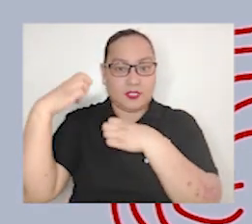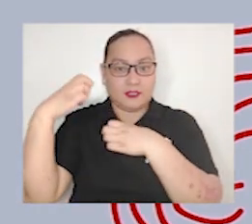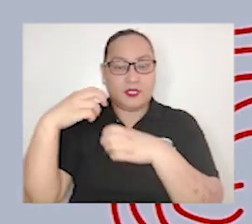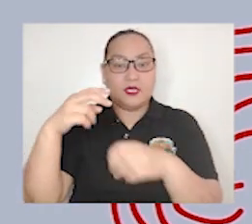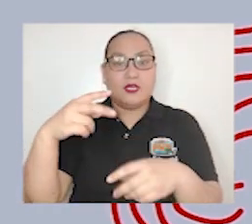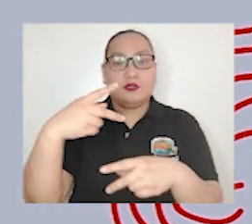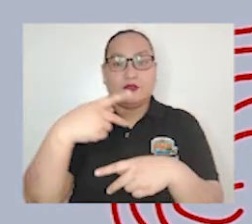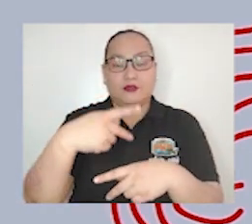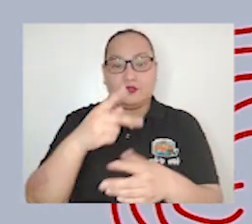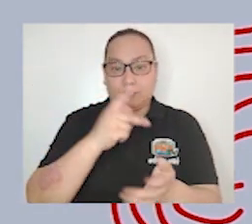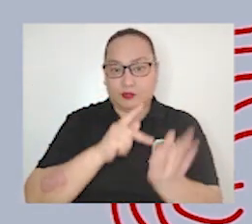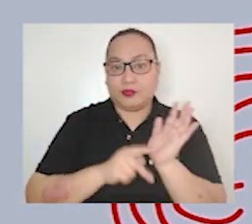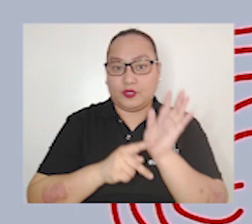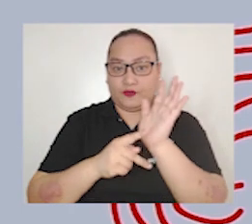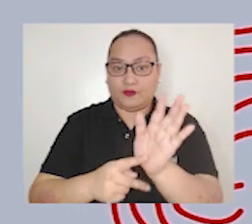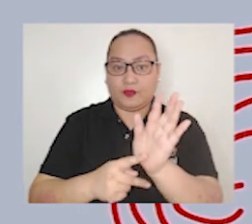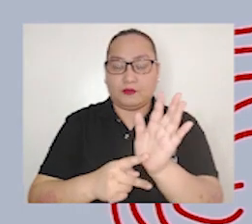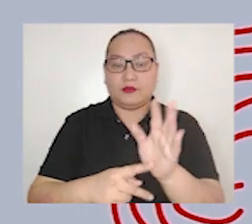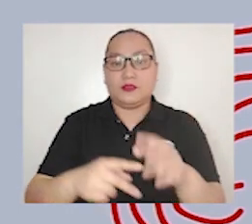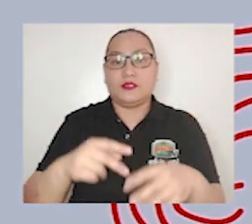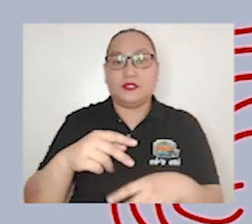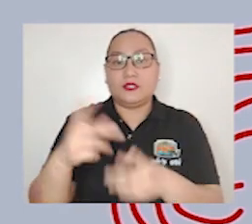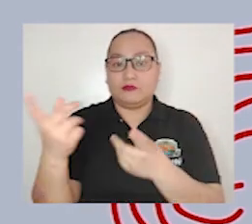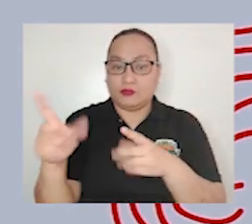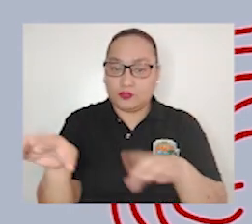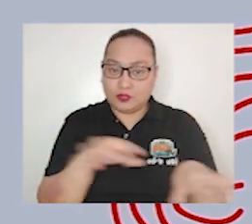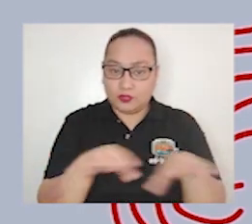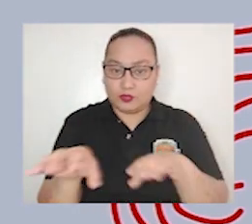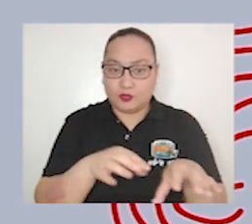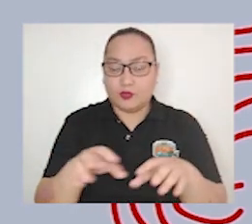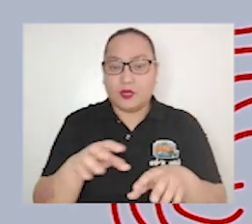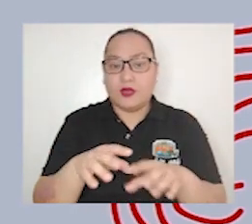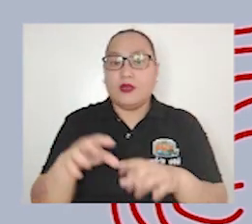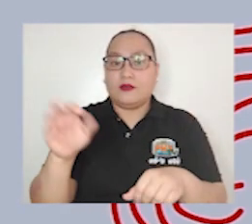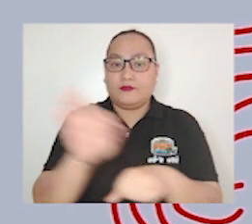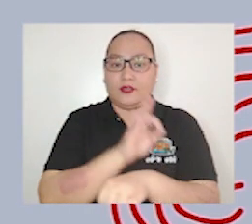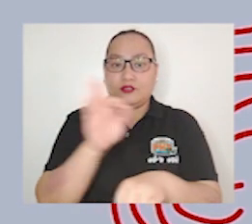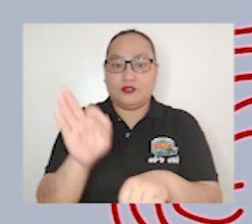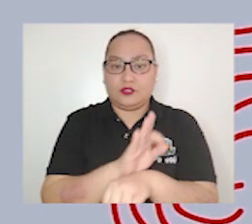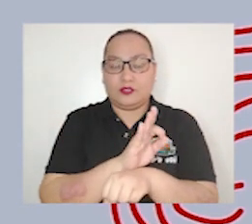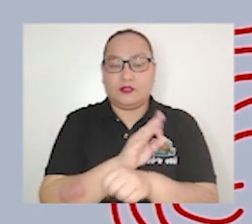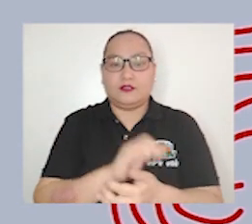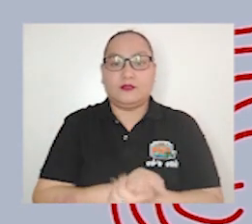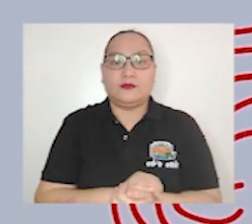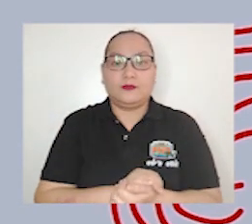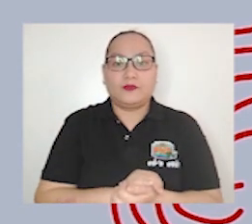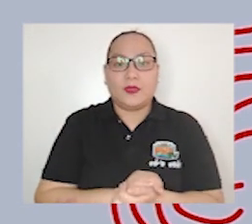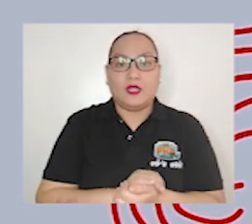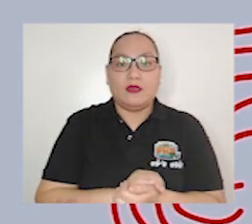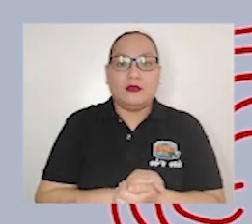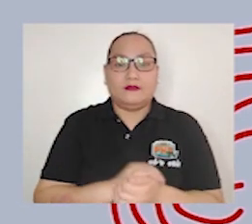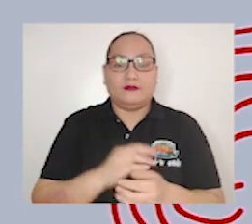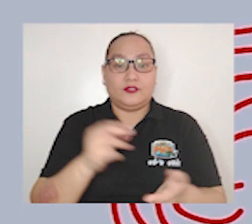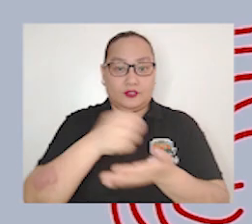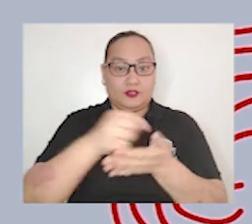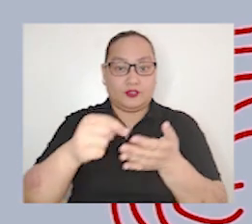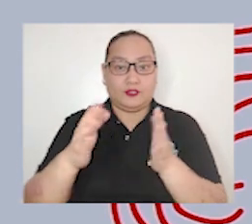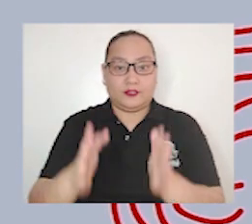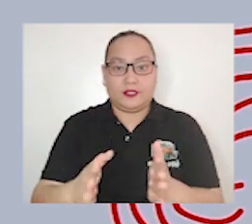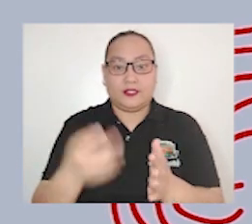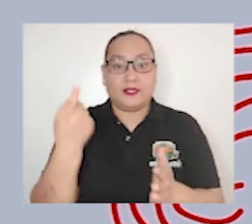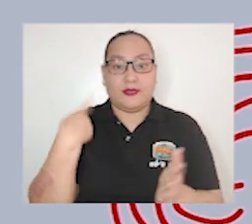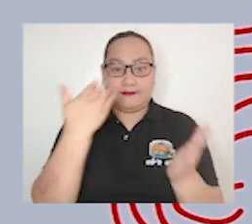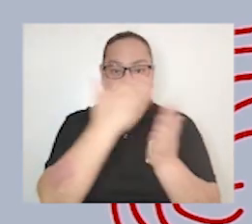functions in the best way possible For the journalists their profession entails the following